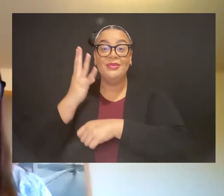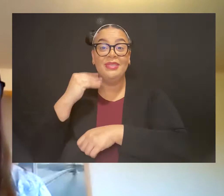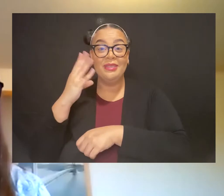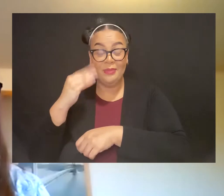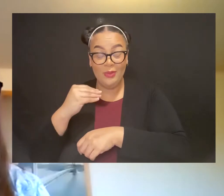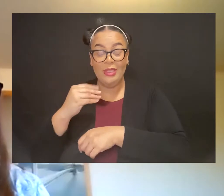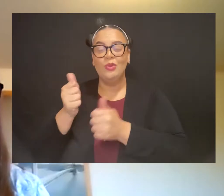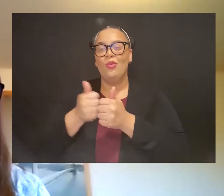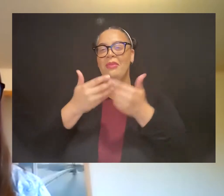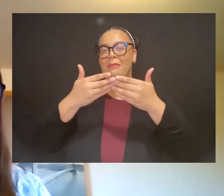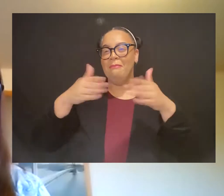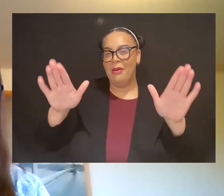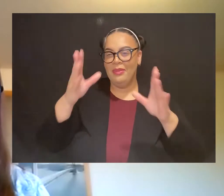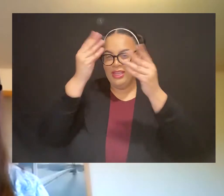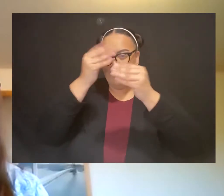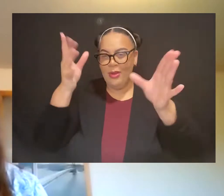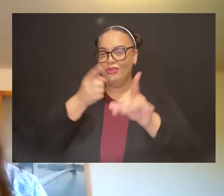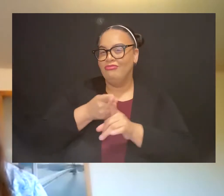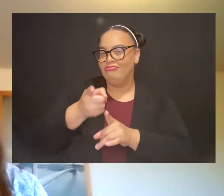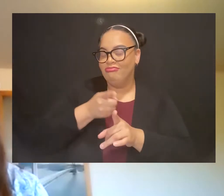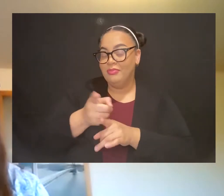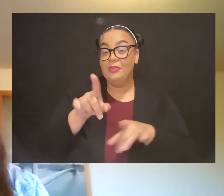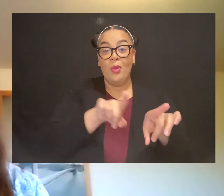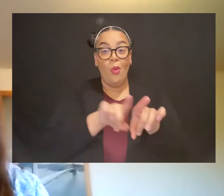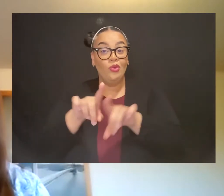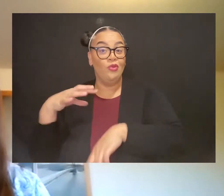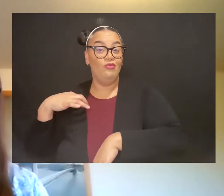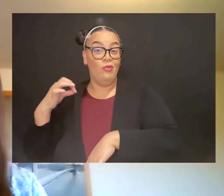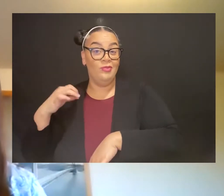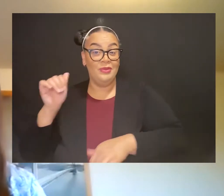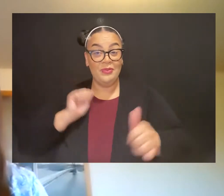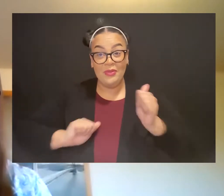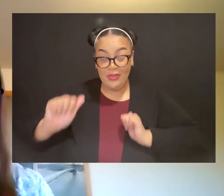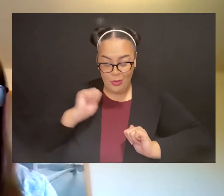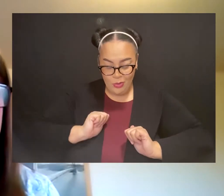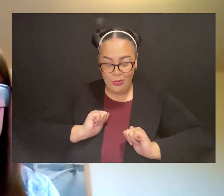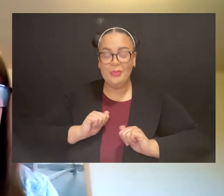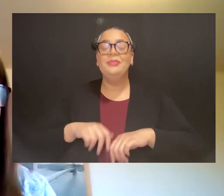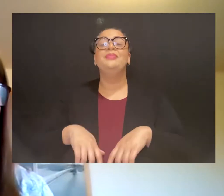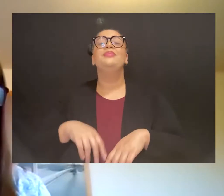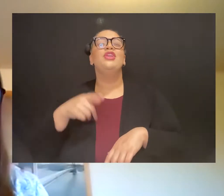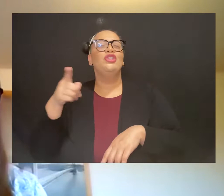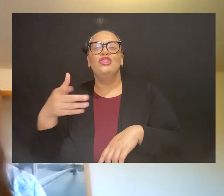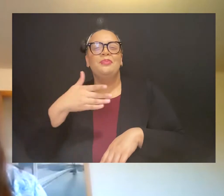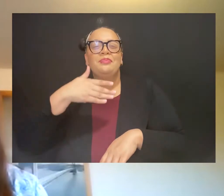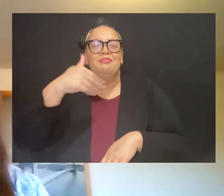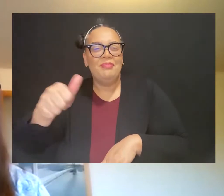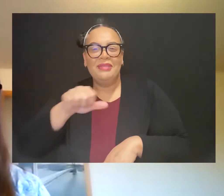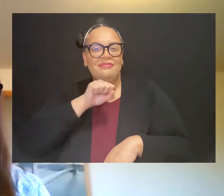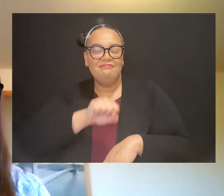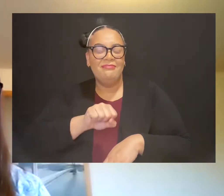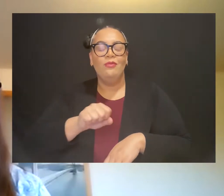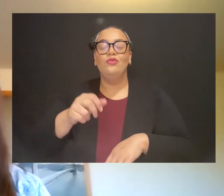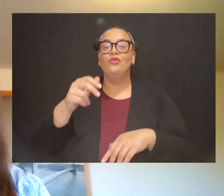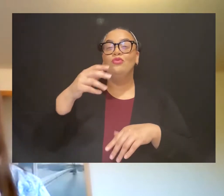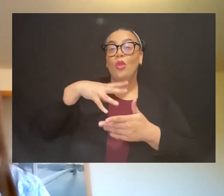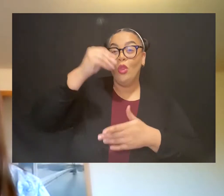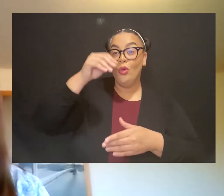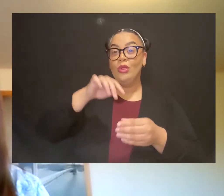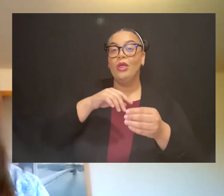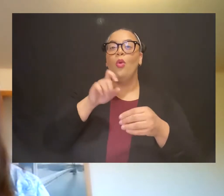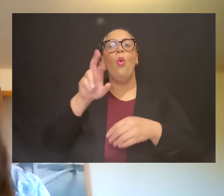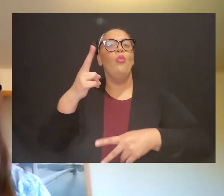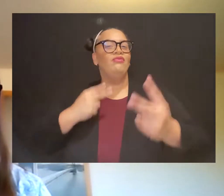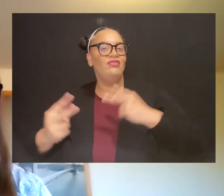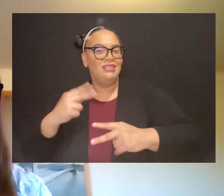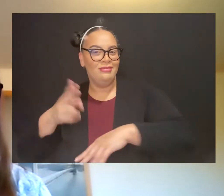as a public information specialist and a community theater volunteer on and off the stage, Anna is at her best when learning about or visiting